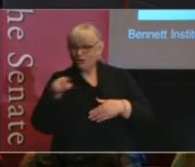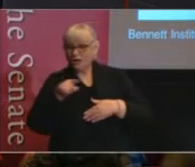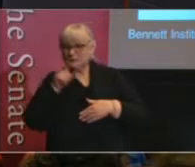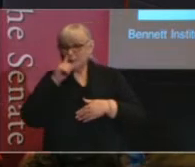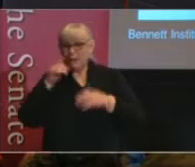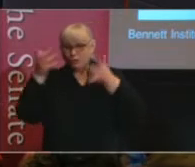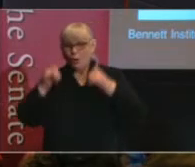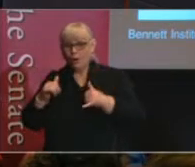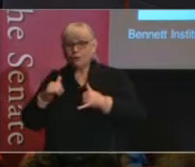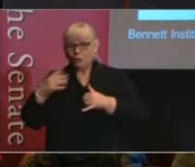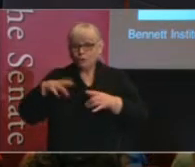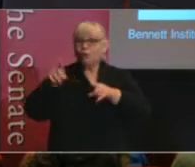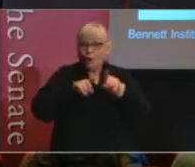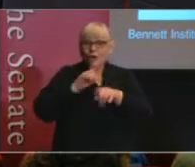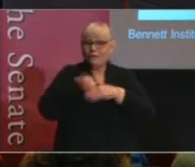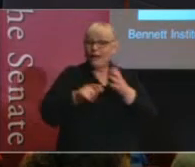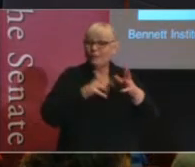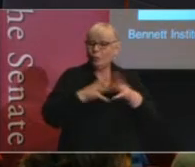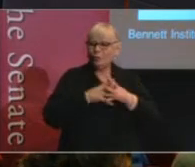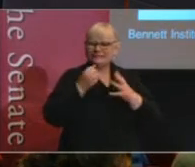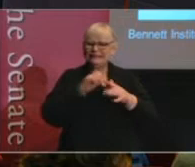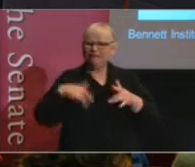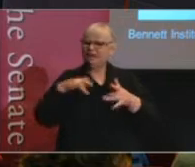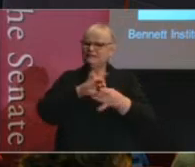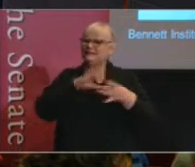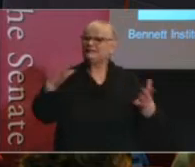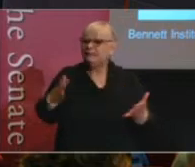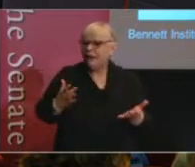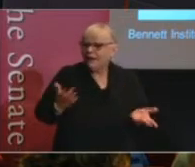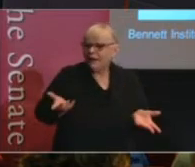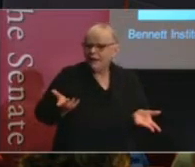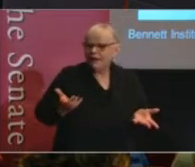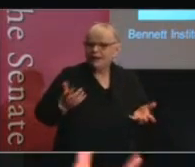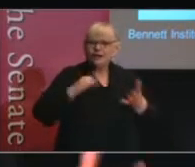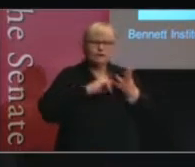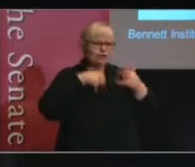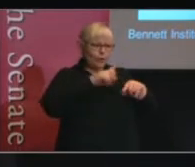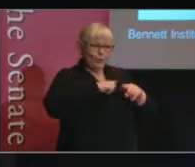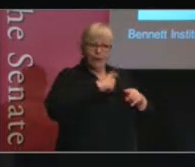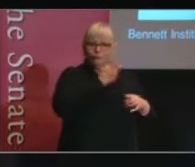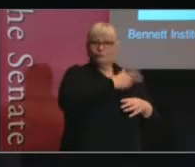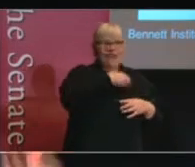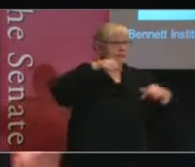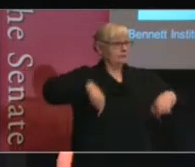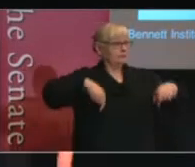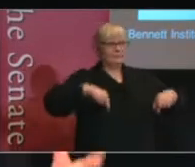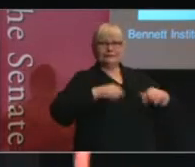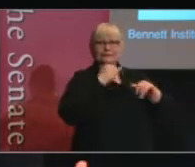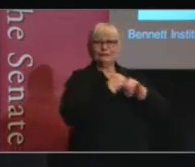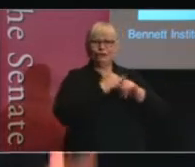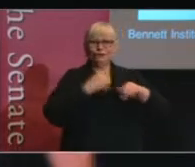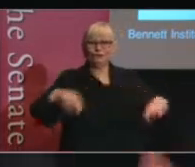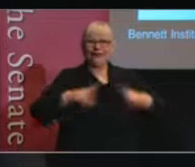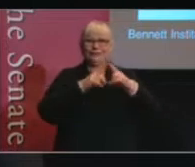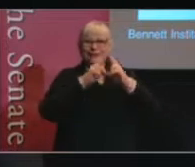to learn about law. So, it's imperative that people like us who are proud of this institution find a